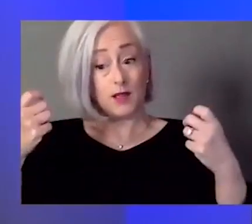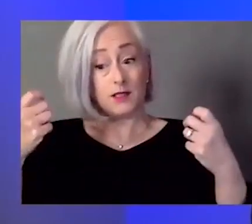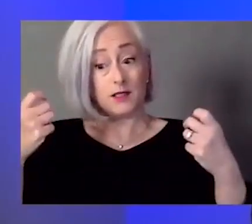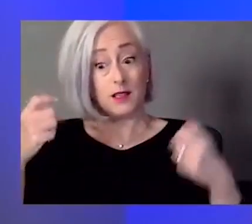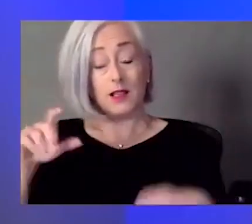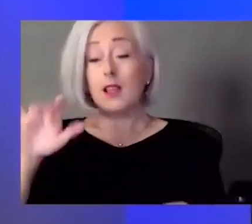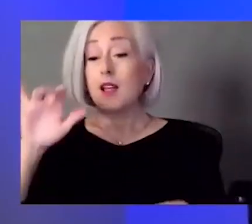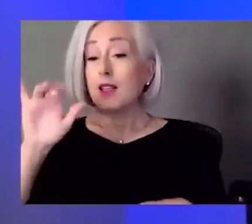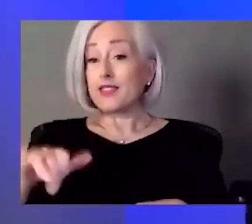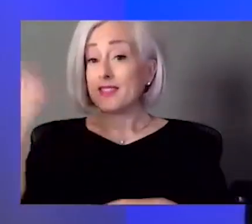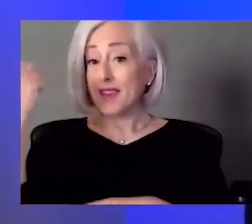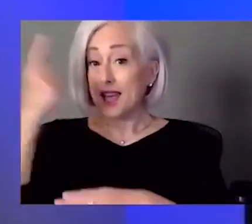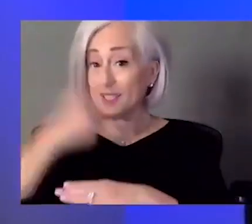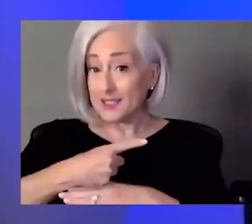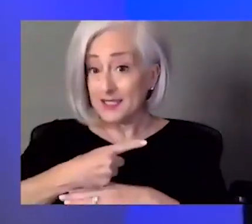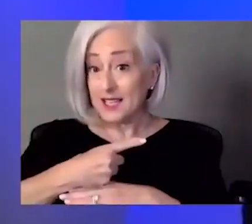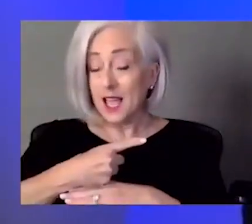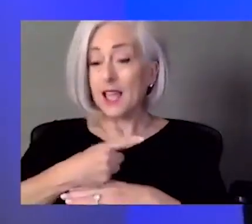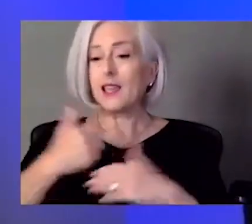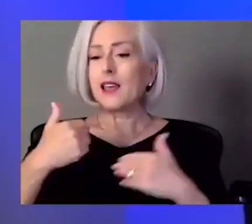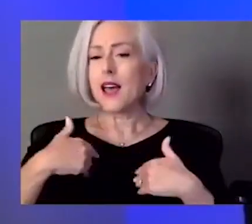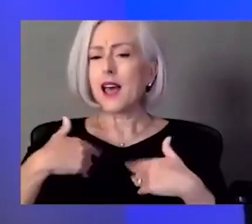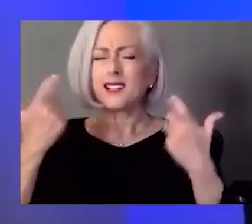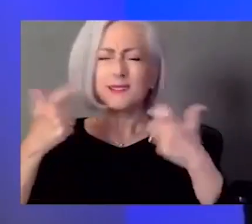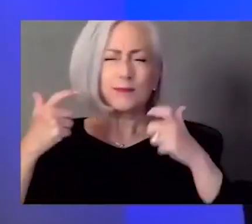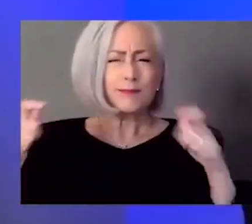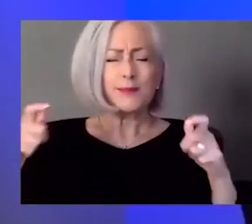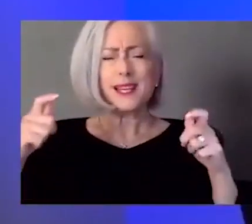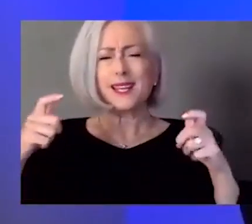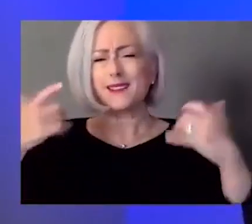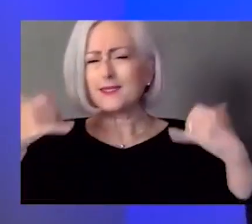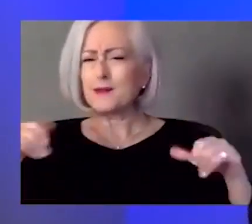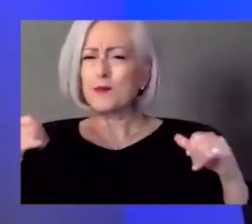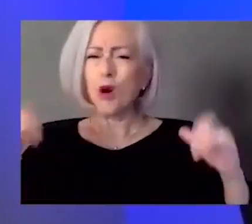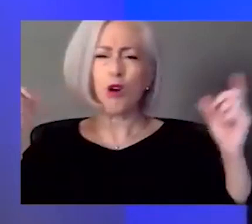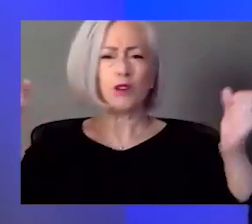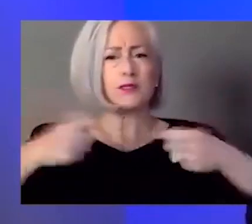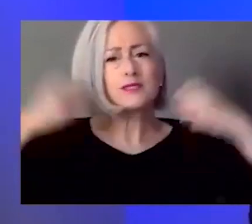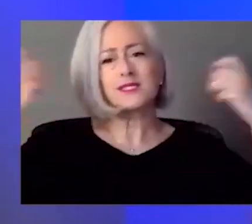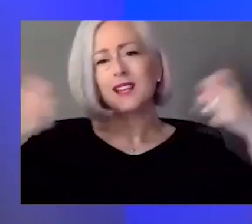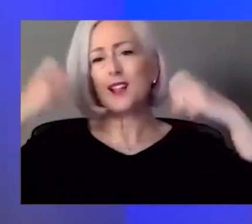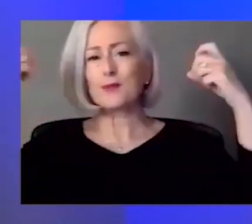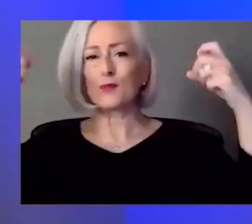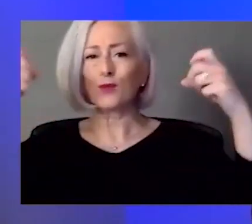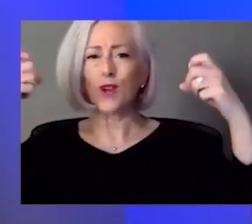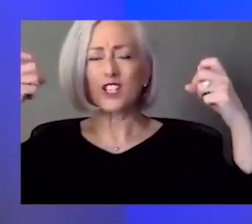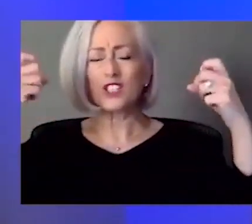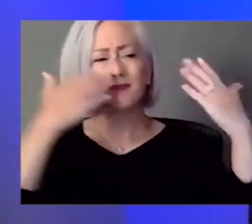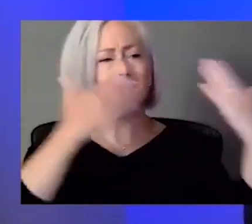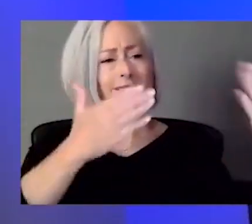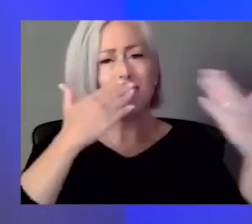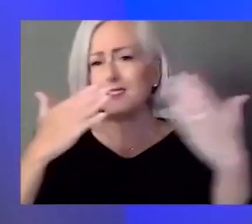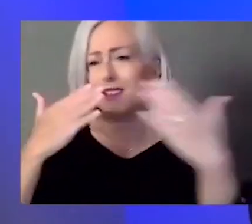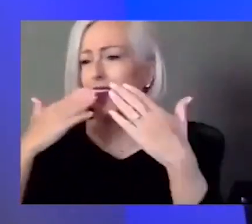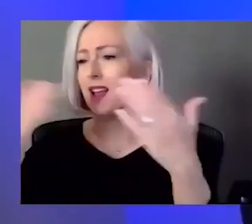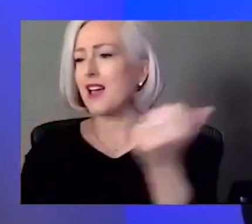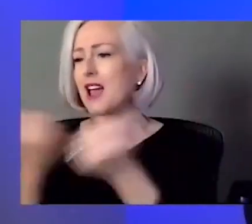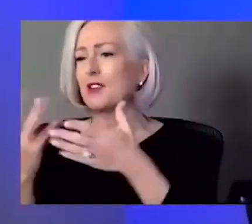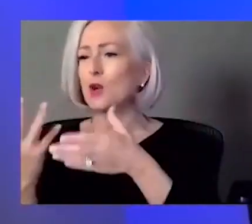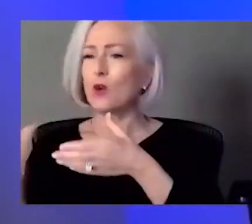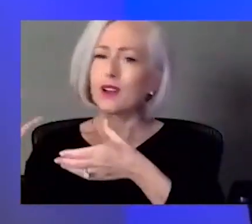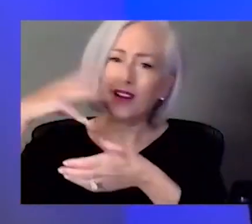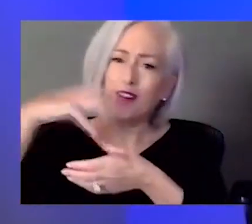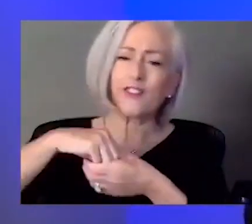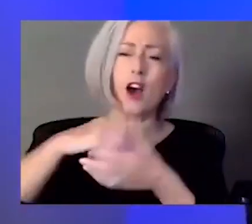a festival. And just thanking everyone who participated in helping the